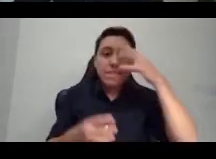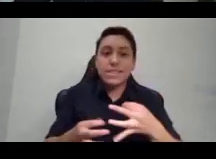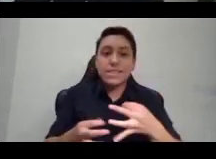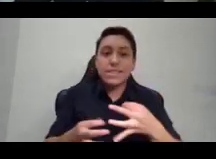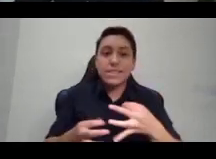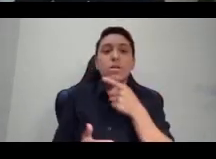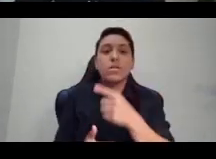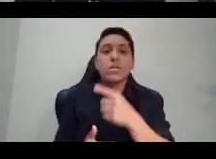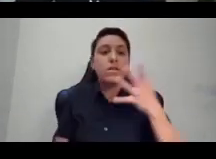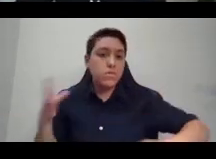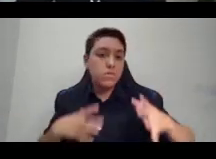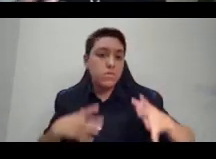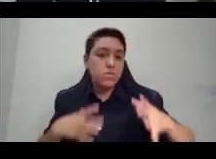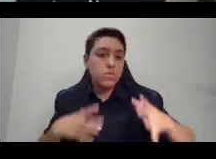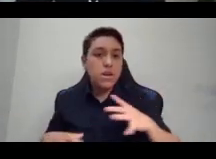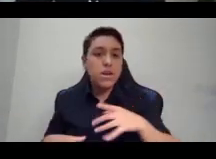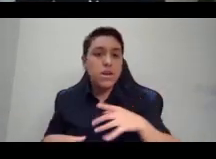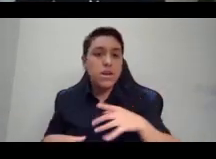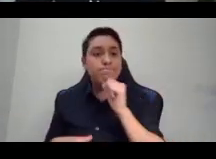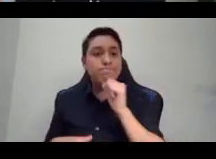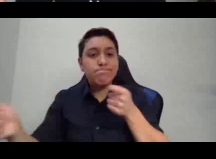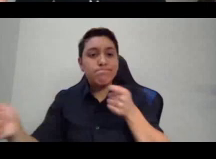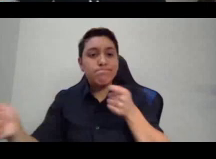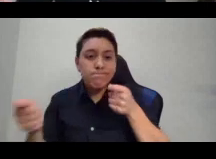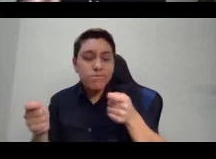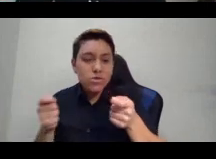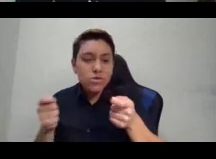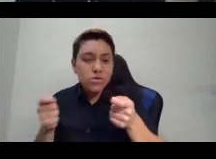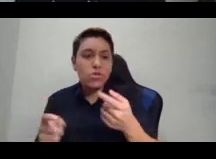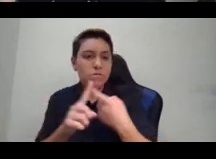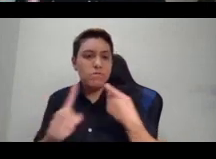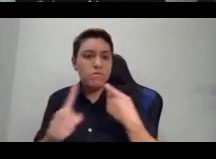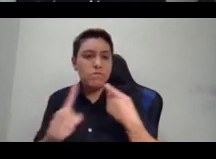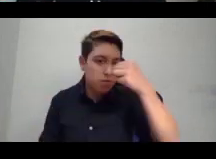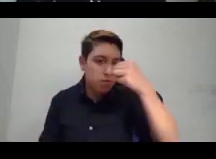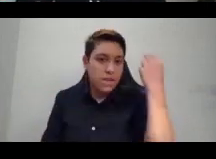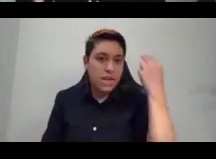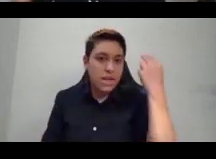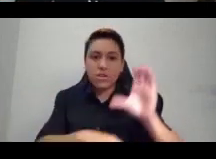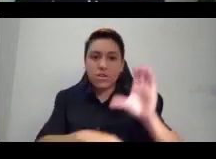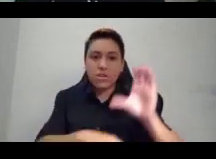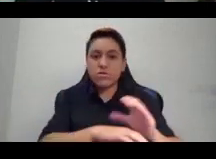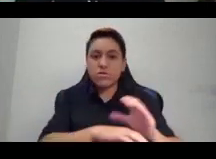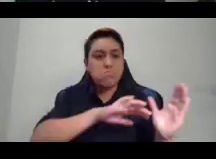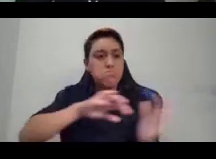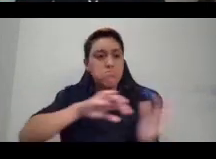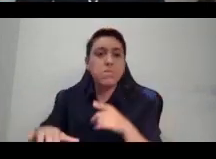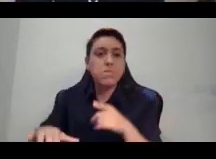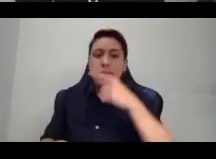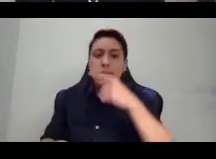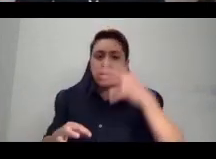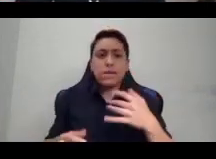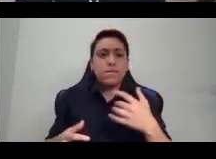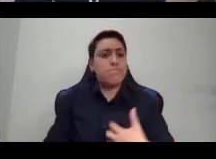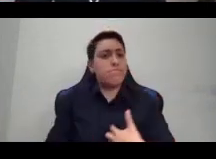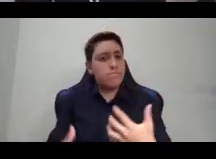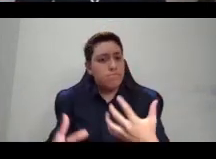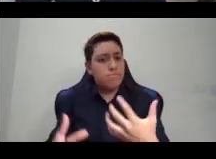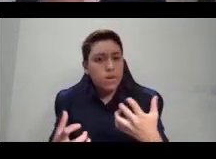Catholic Church as well. He chose to live his life using he, him pronouns and as Eleanor, as a man.